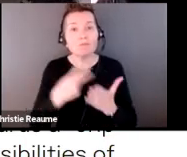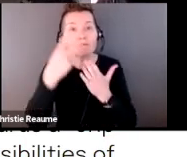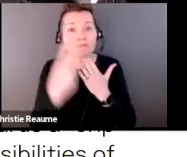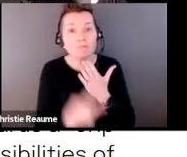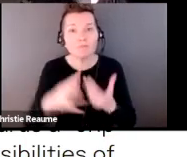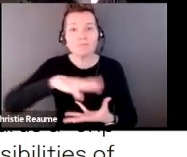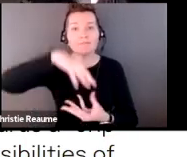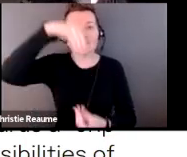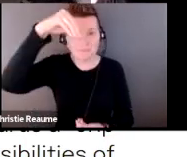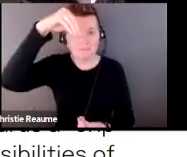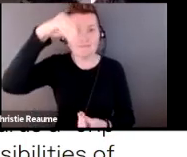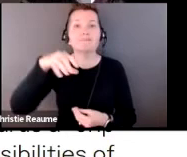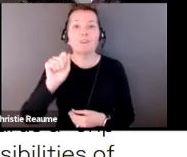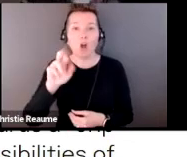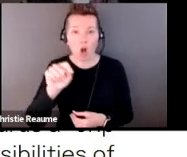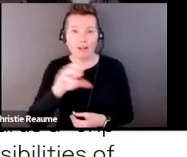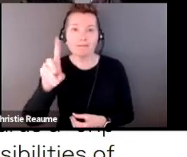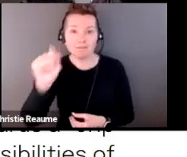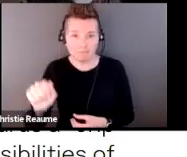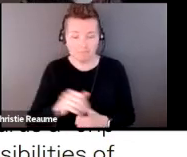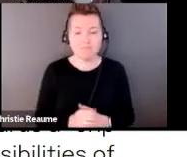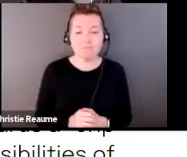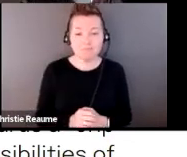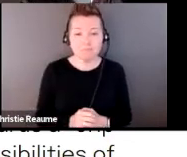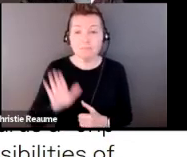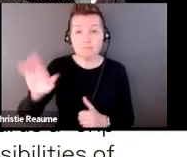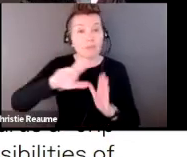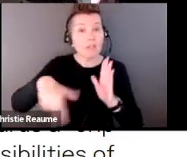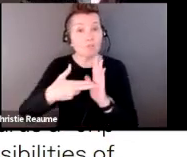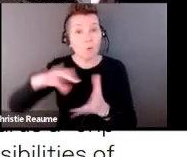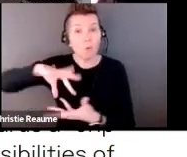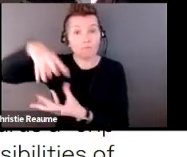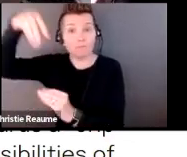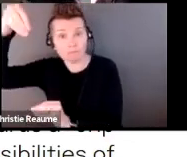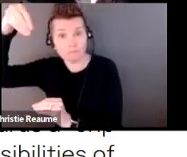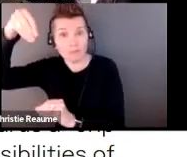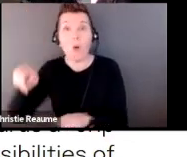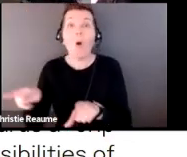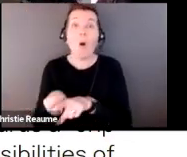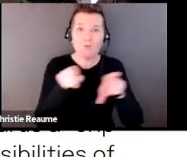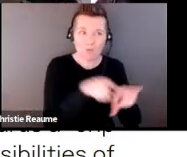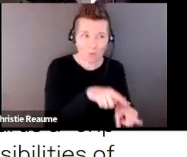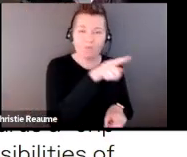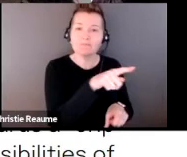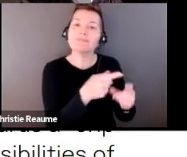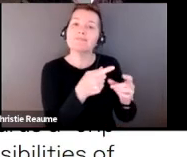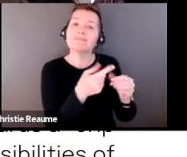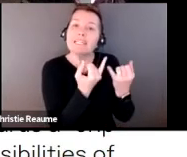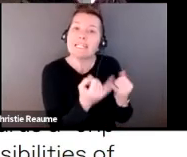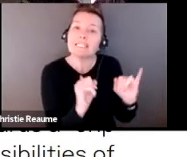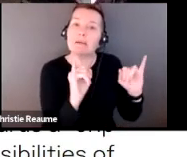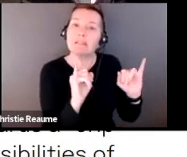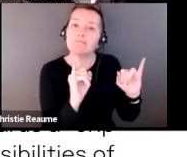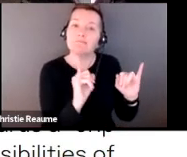and Disability. In addition to his role at Tangled, Sean is an independent lecturer, speaker,